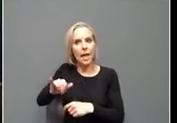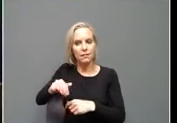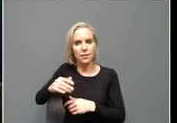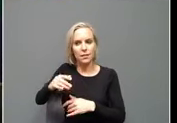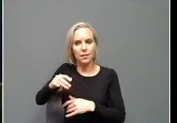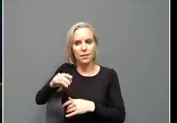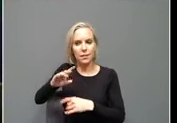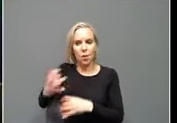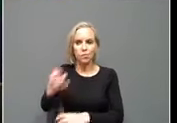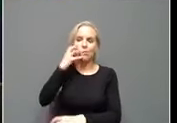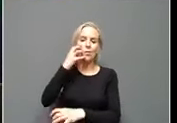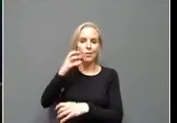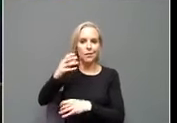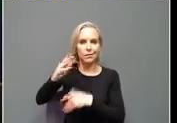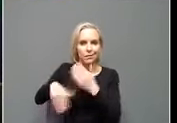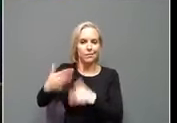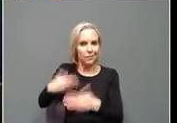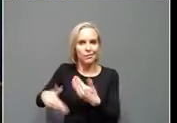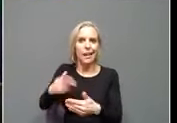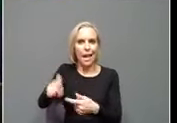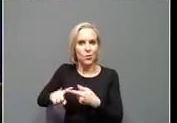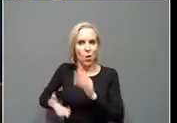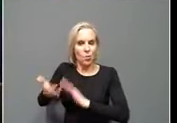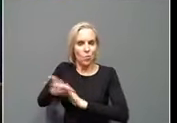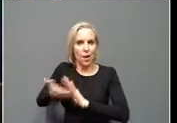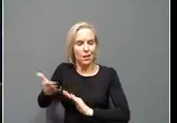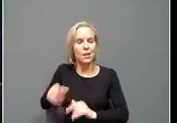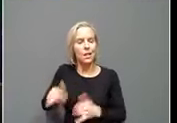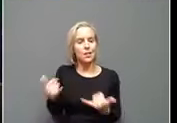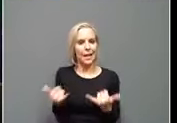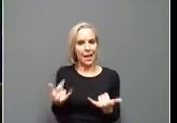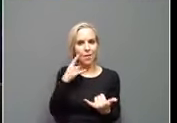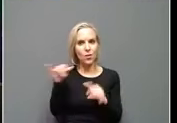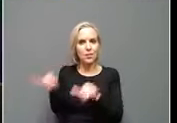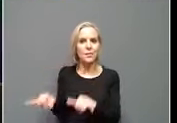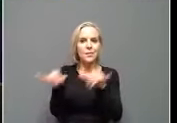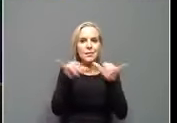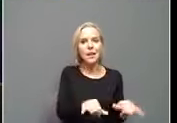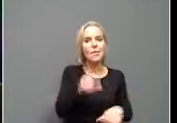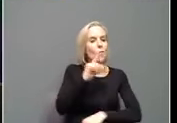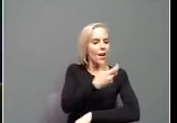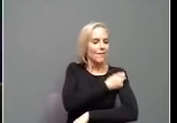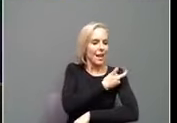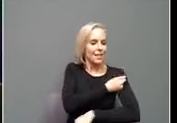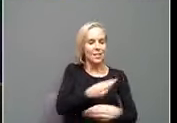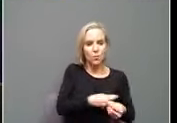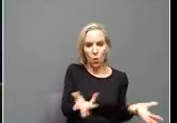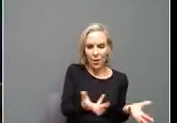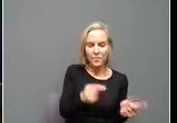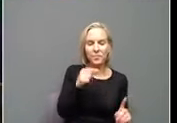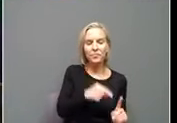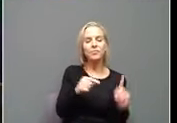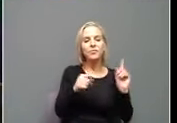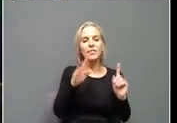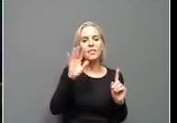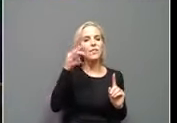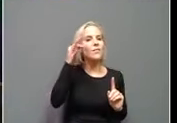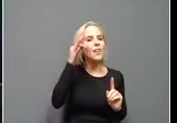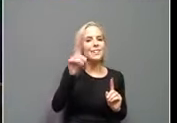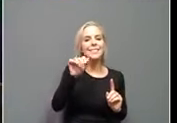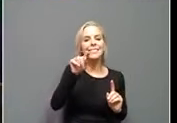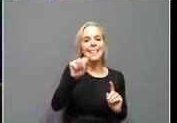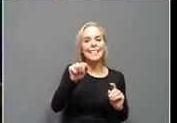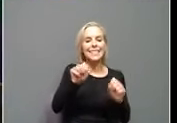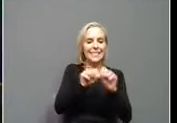they've had to operate. That holds true now for the vaccine deployment, and we've already said the federal data systems and Tiberius,